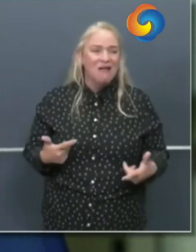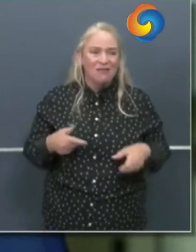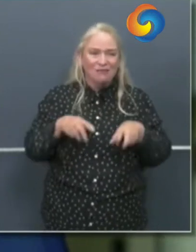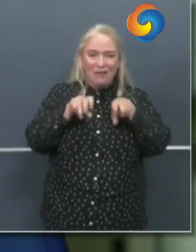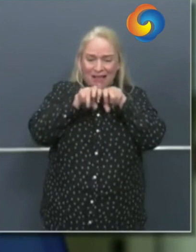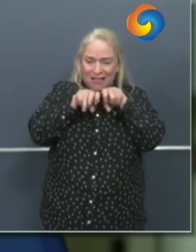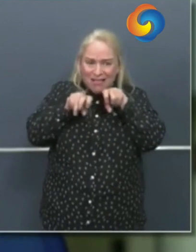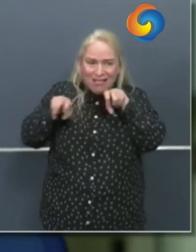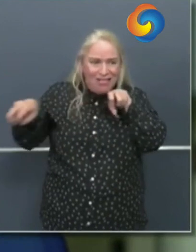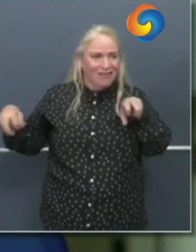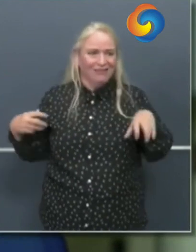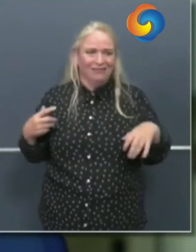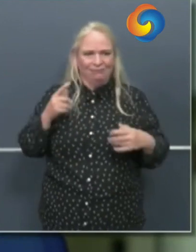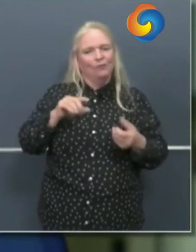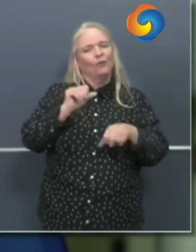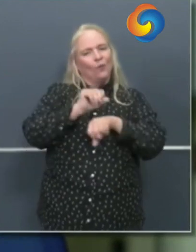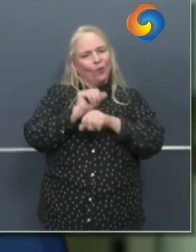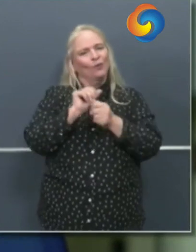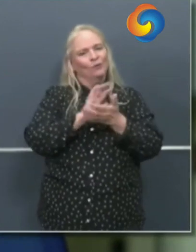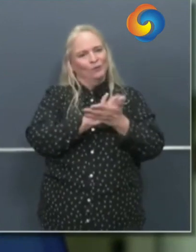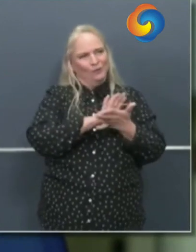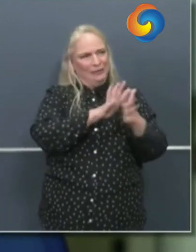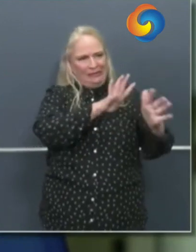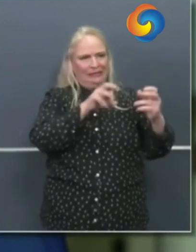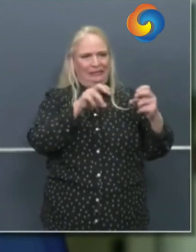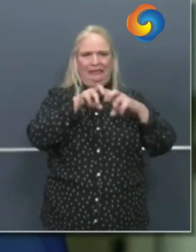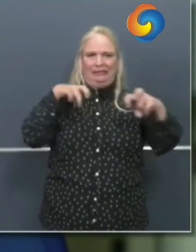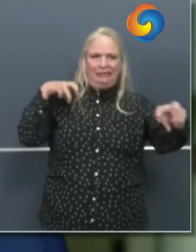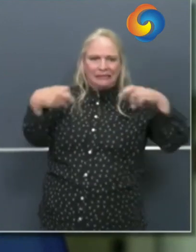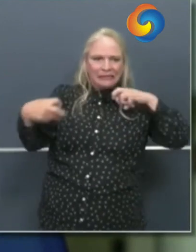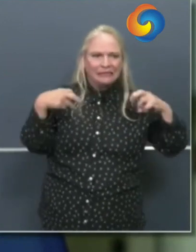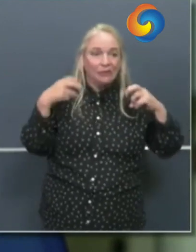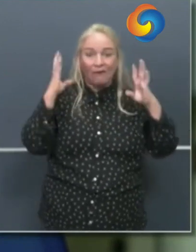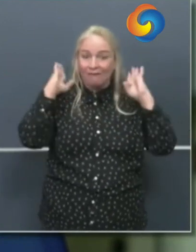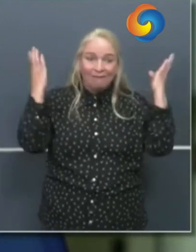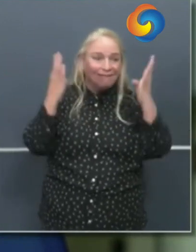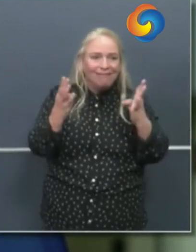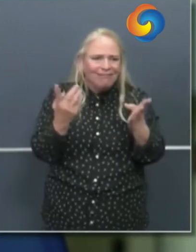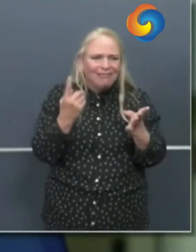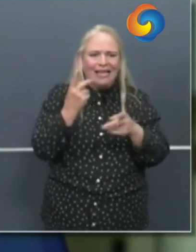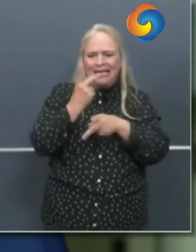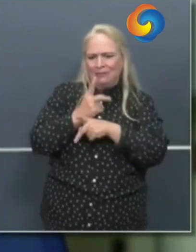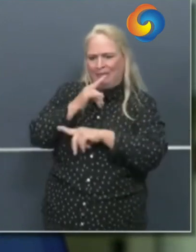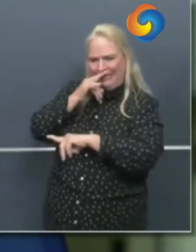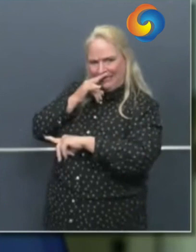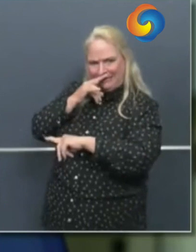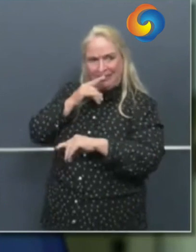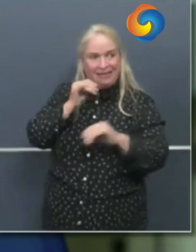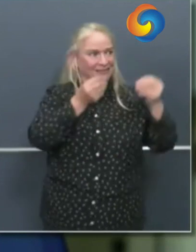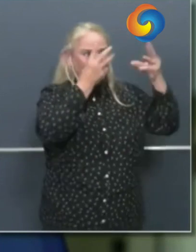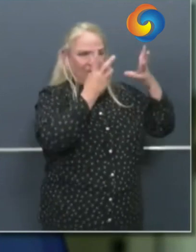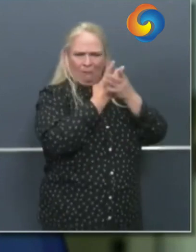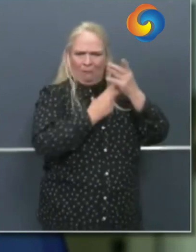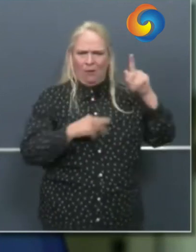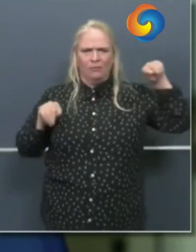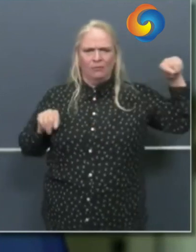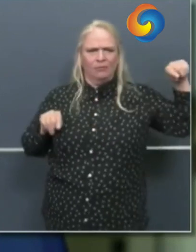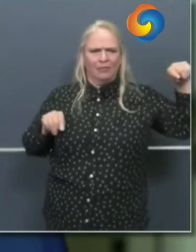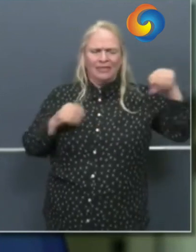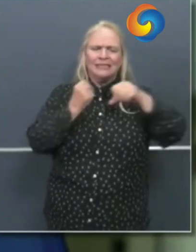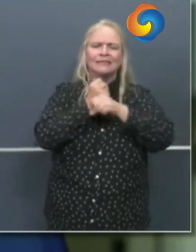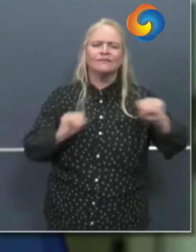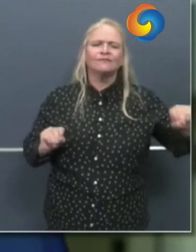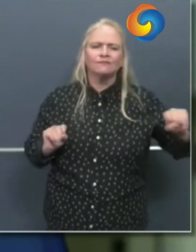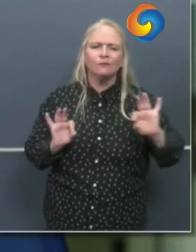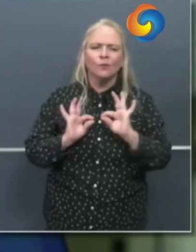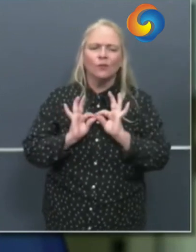of keeping our kids and as you suggest jeremy our teachers healthy and safe and yes i fear